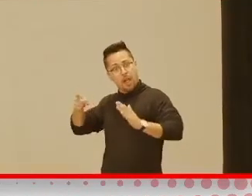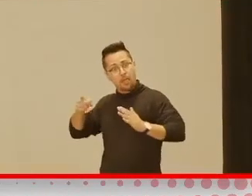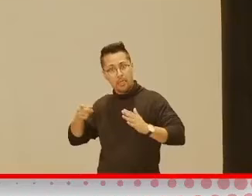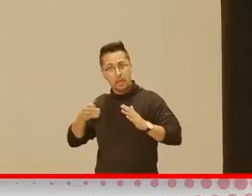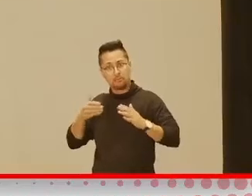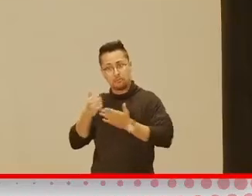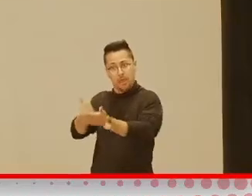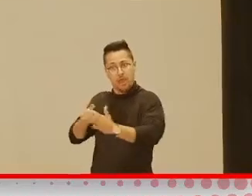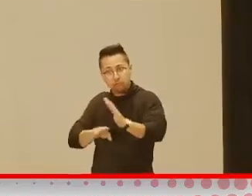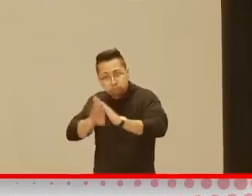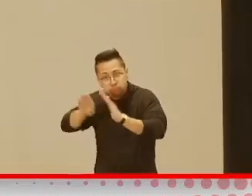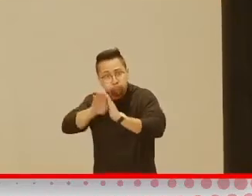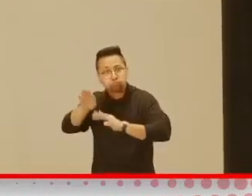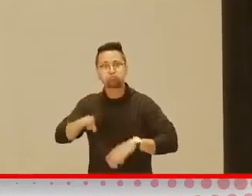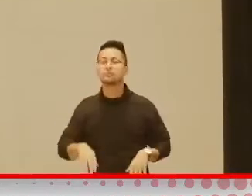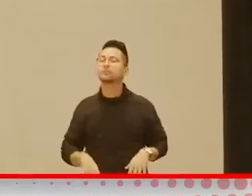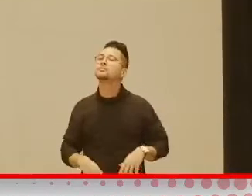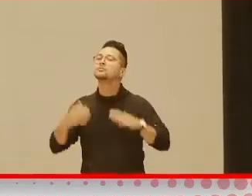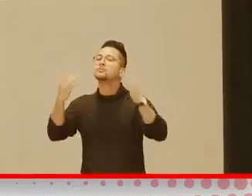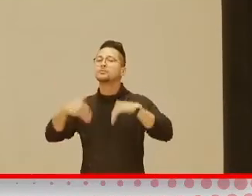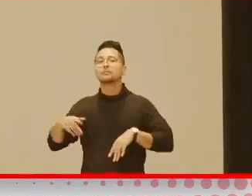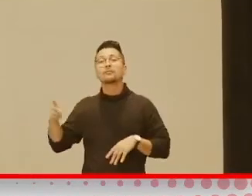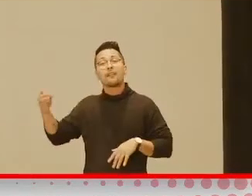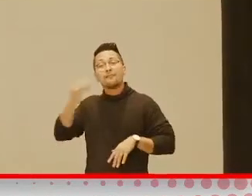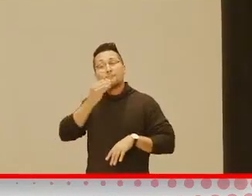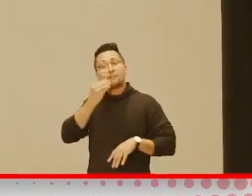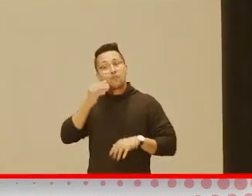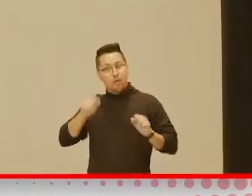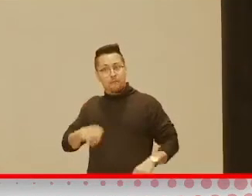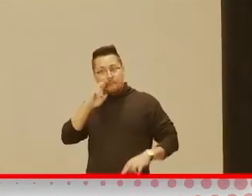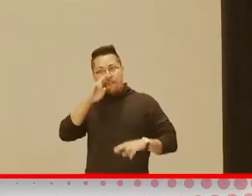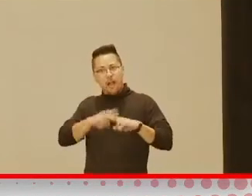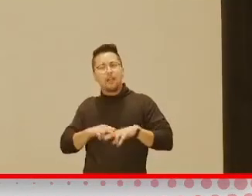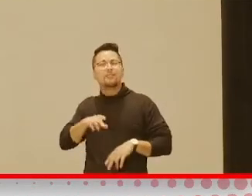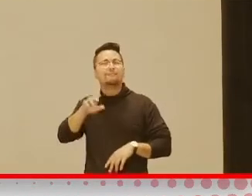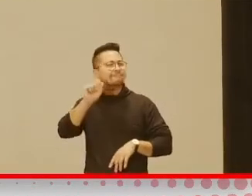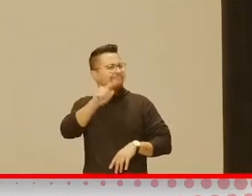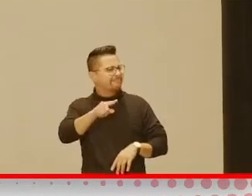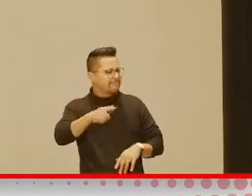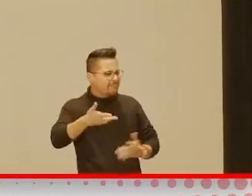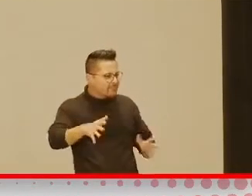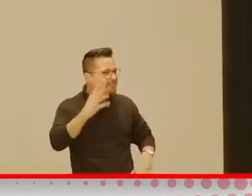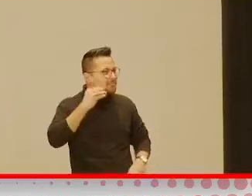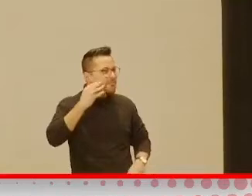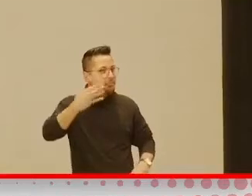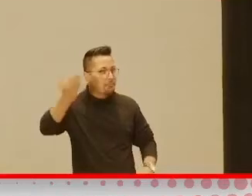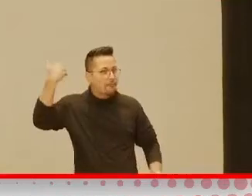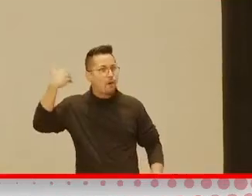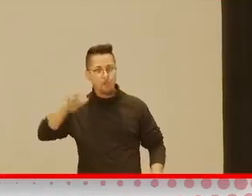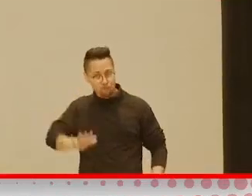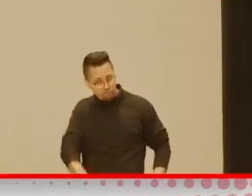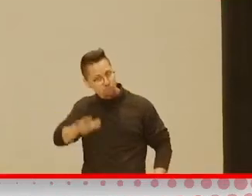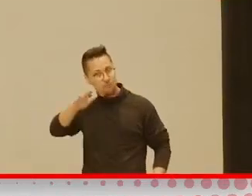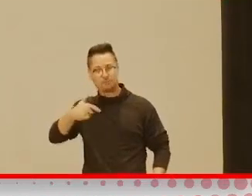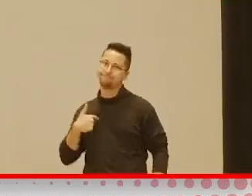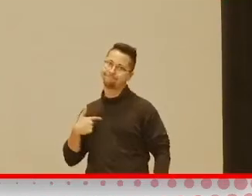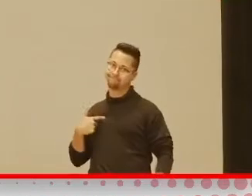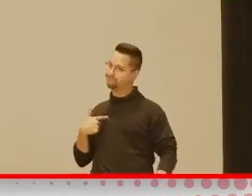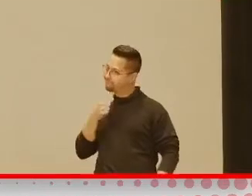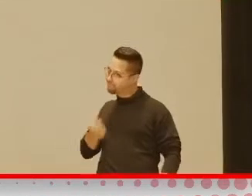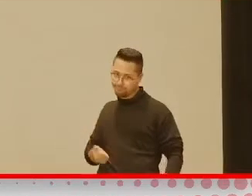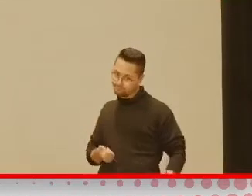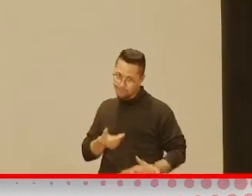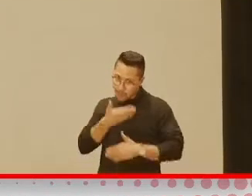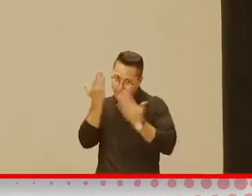food fun. Okay, so these are totally fun. Did you ever have food like this when you were growing up? I didn't. But I think, you know,